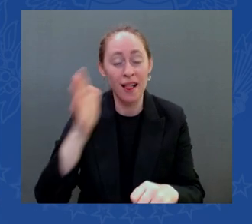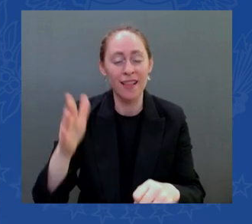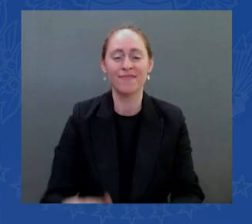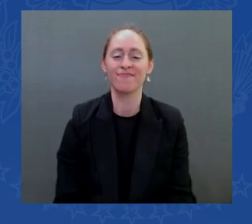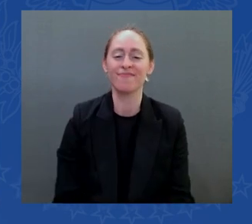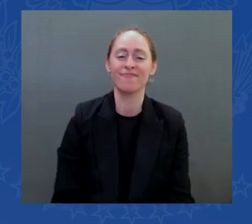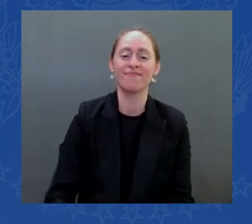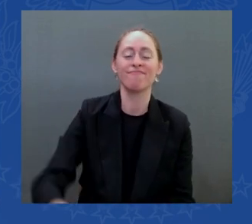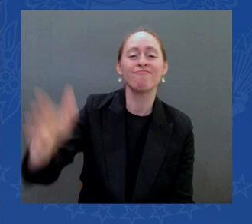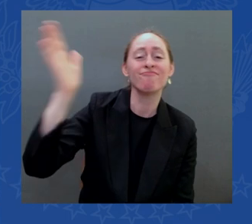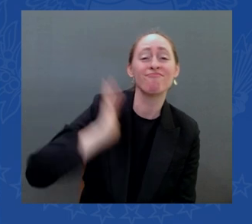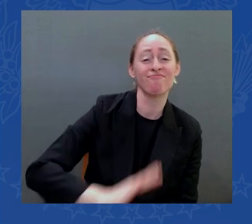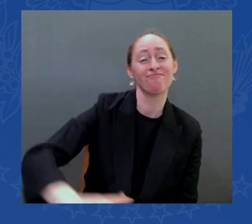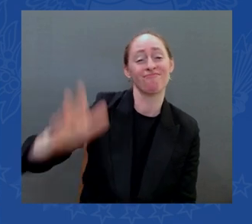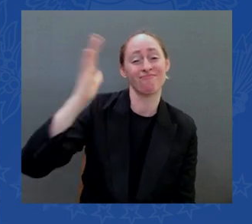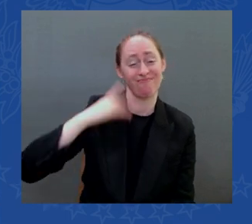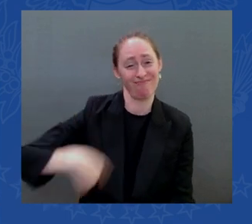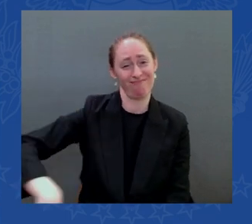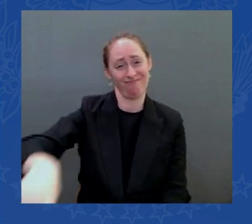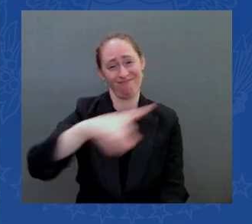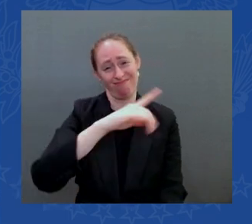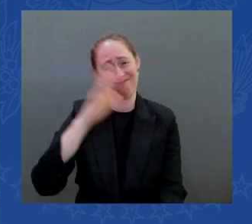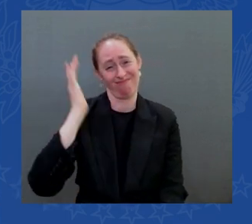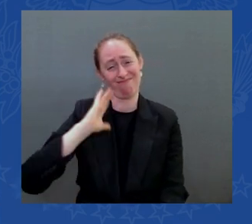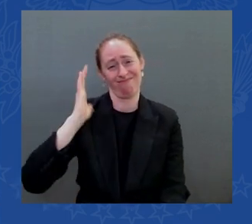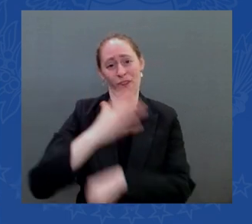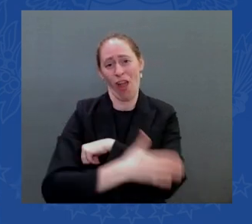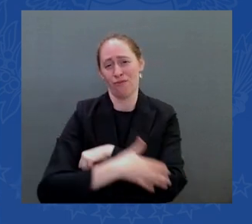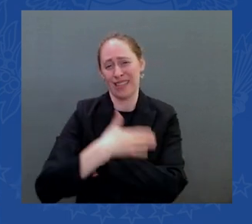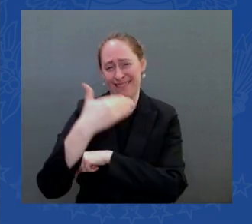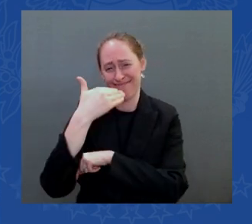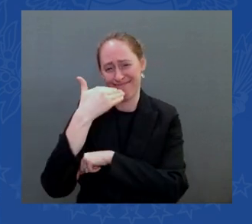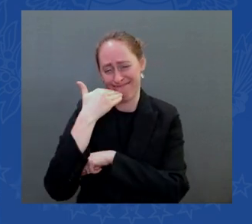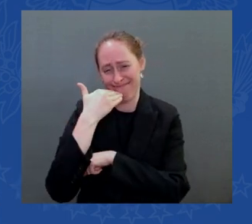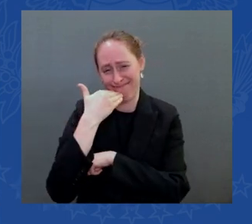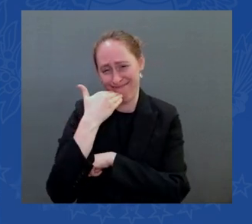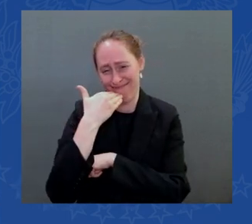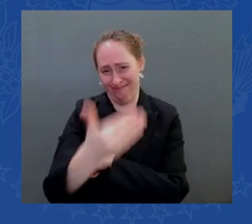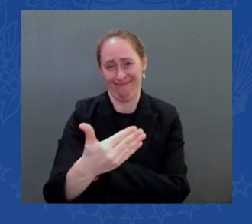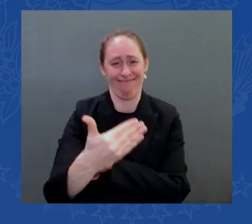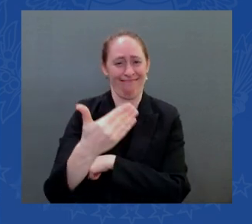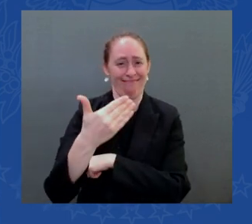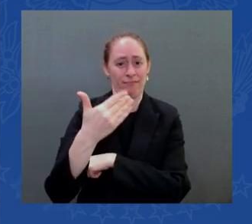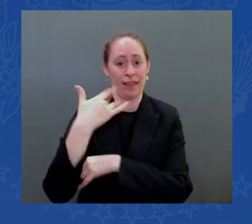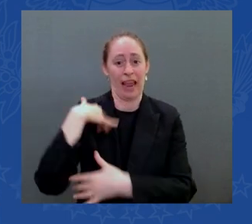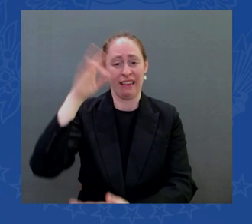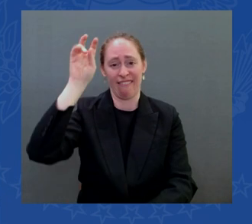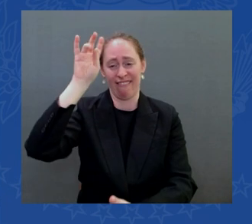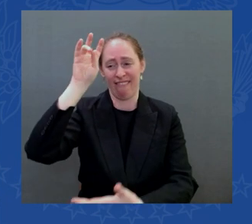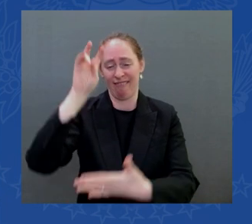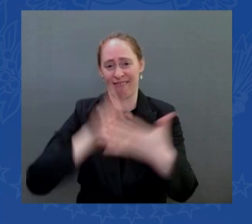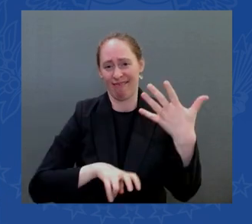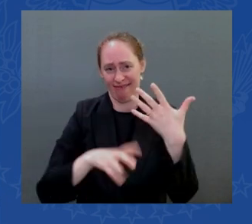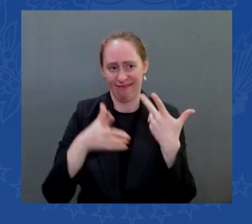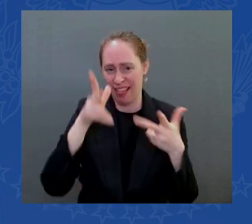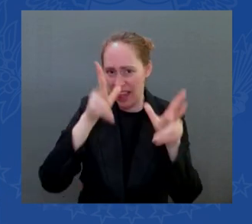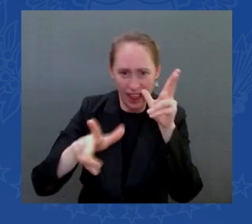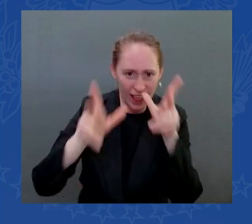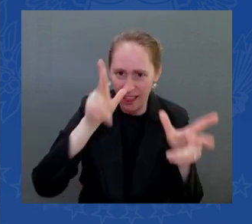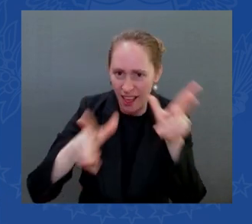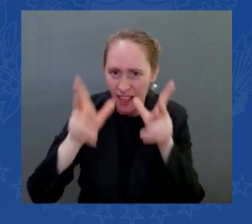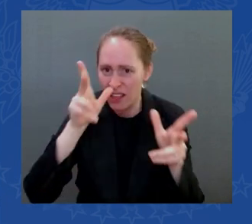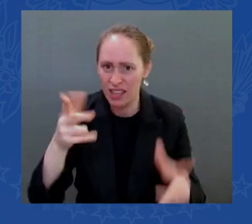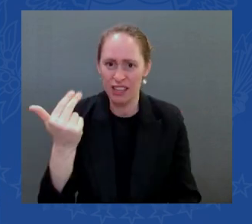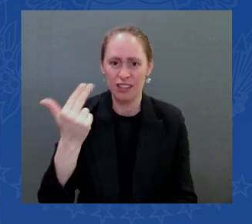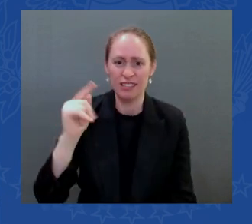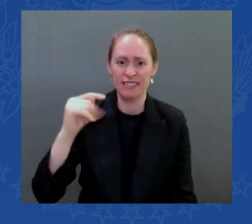now rank number 13 in the quality of our infrastructure china is ahead of us so many other countries